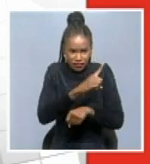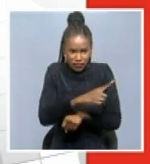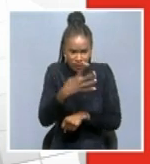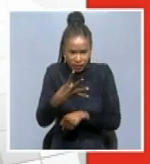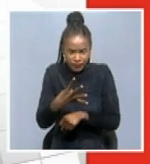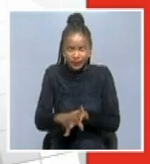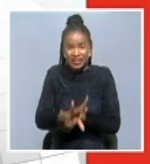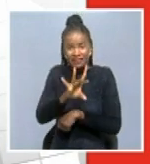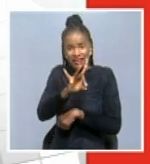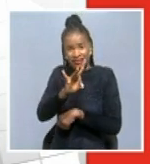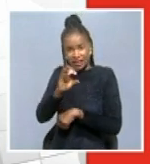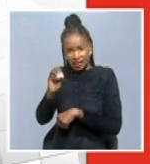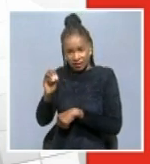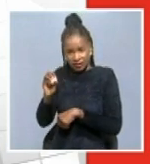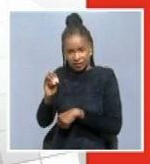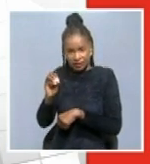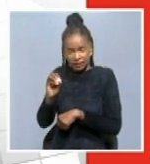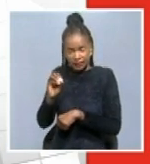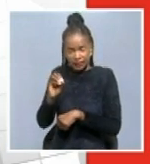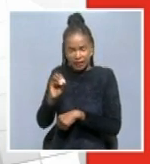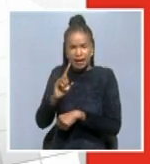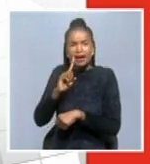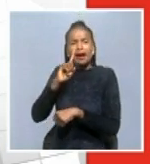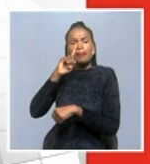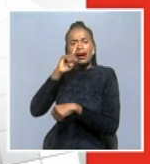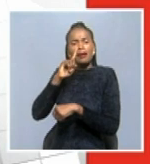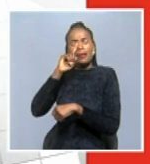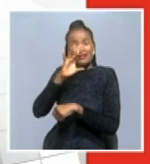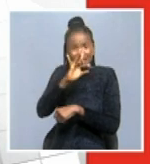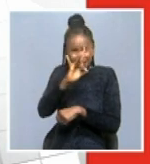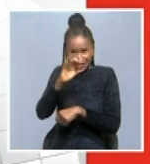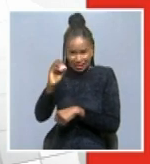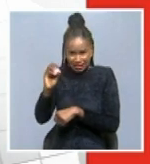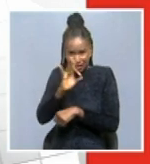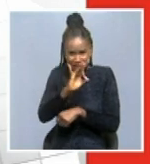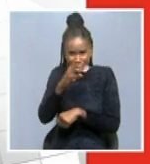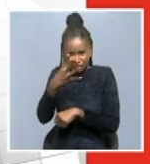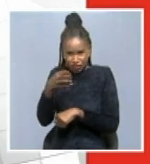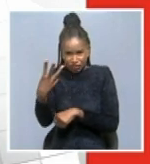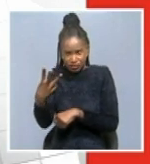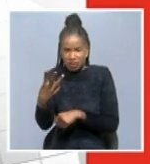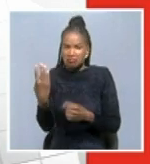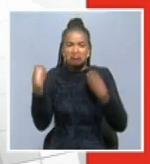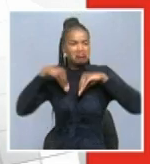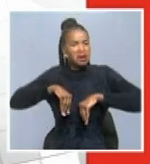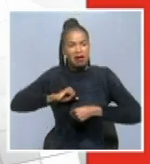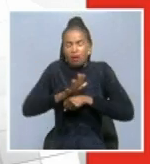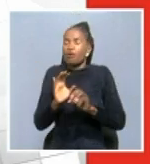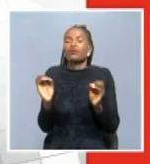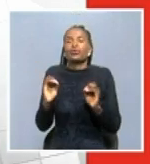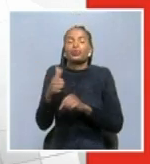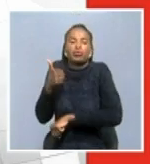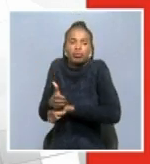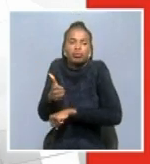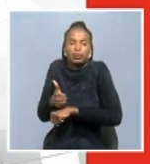from the ones that we have tested, we have 843 that are negative. So, we